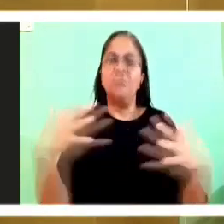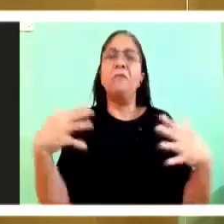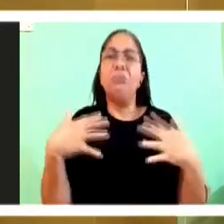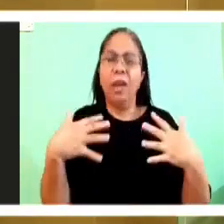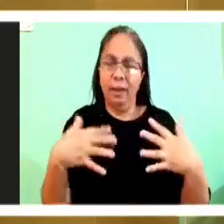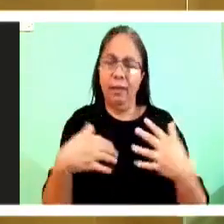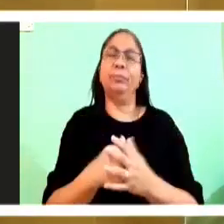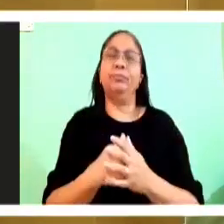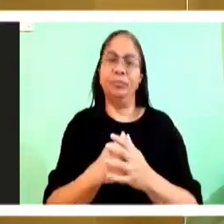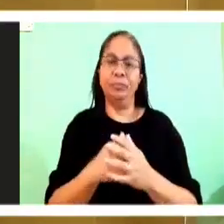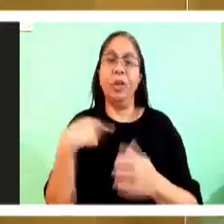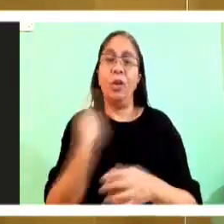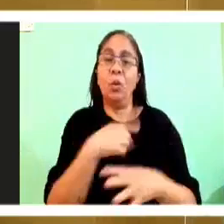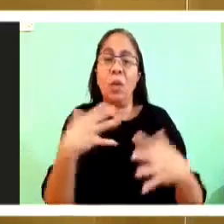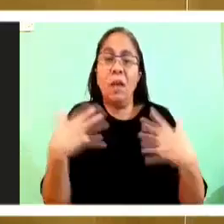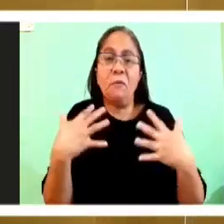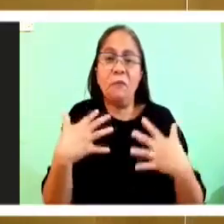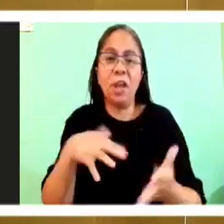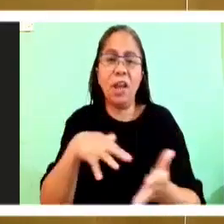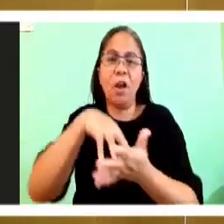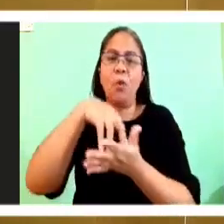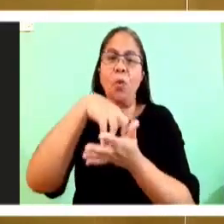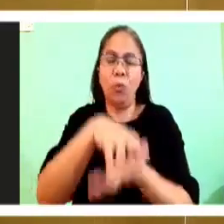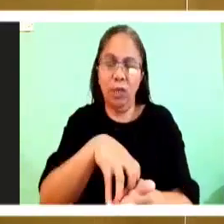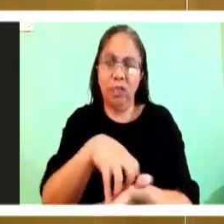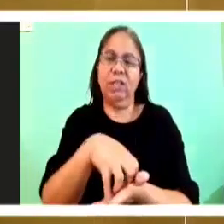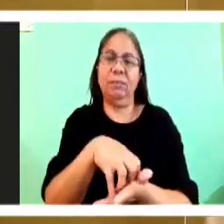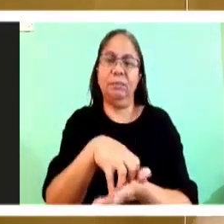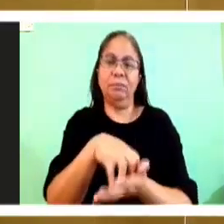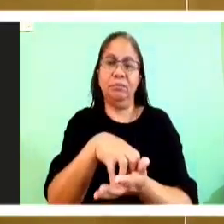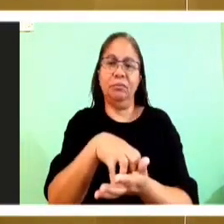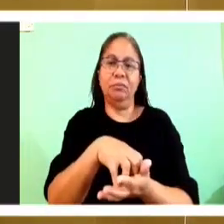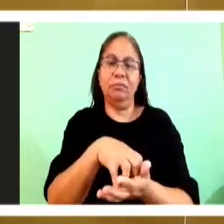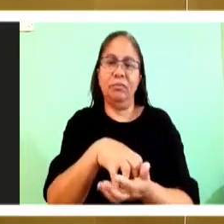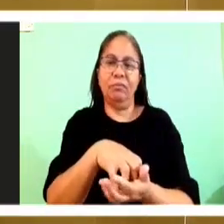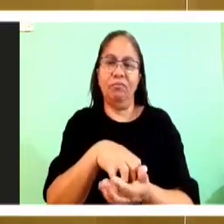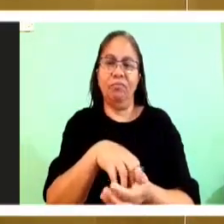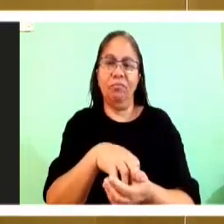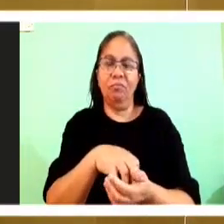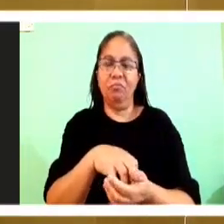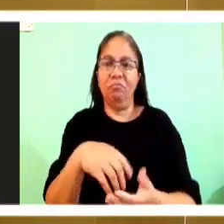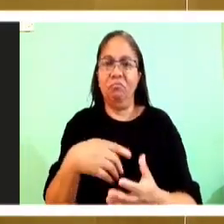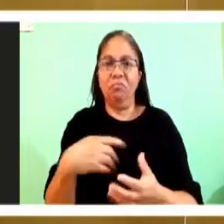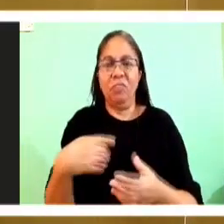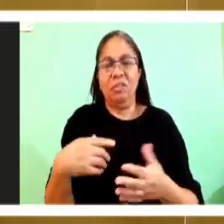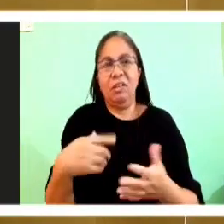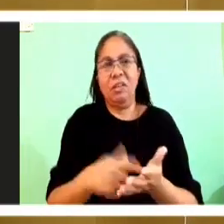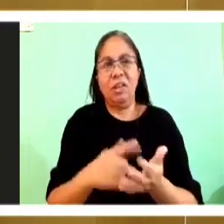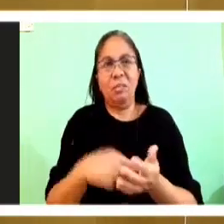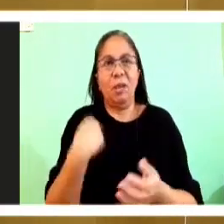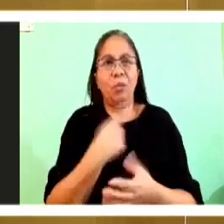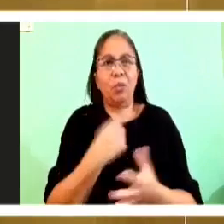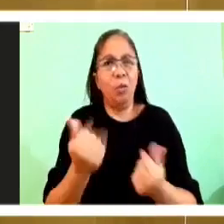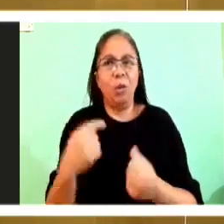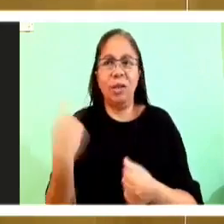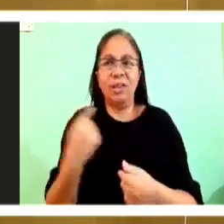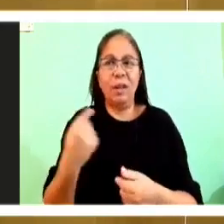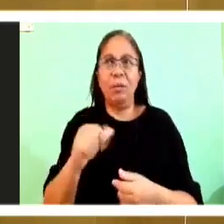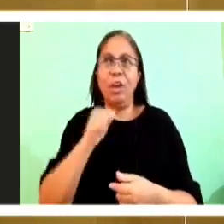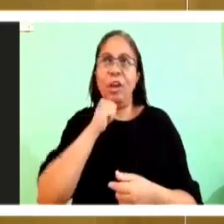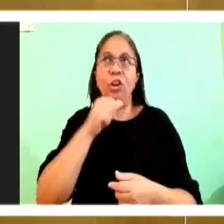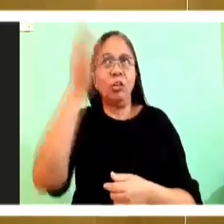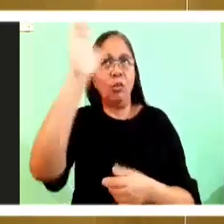and then weakness and then our desires. And if we understand who God is,